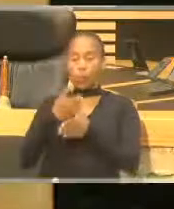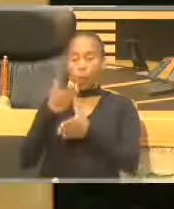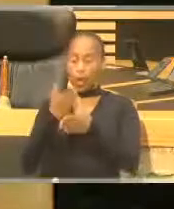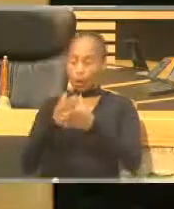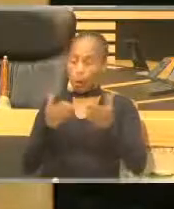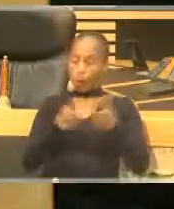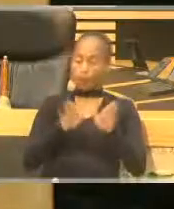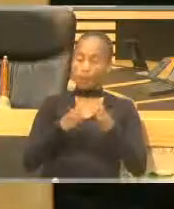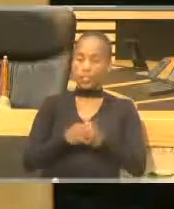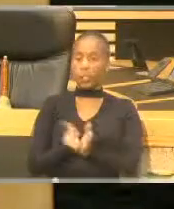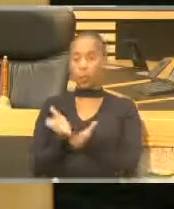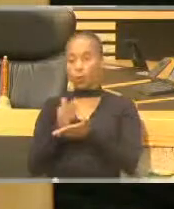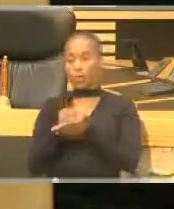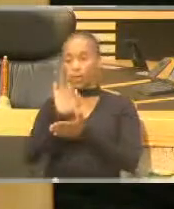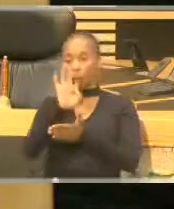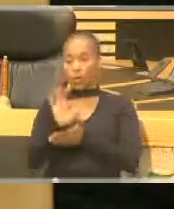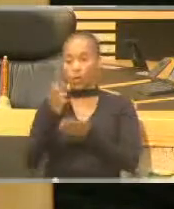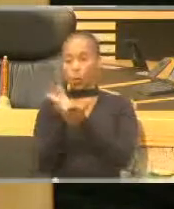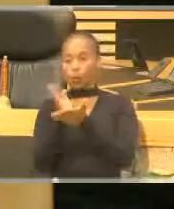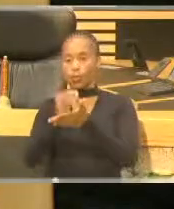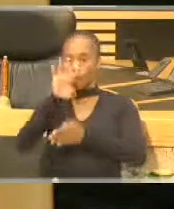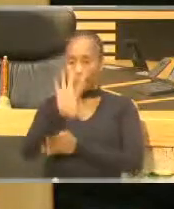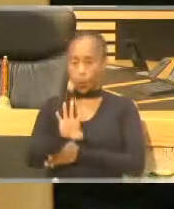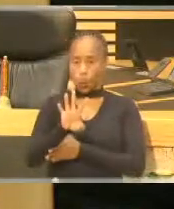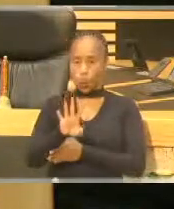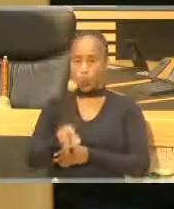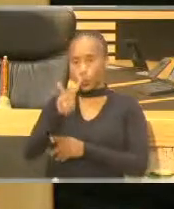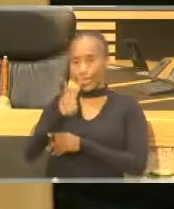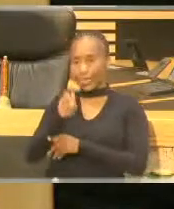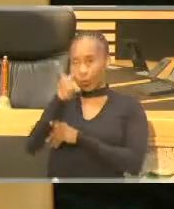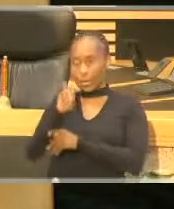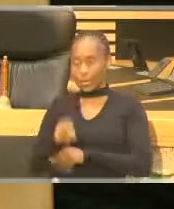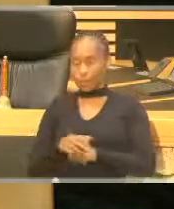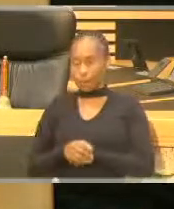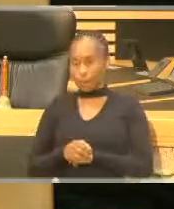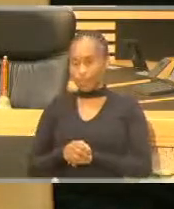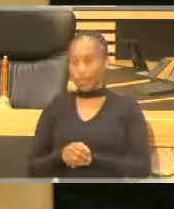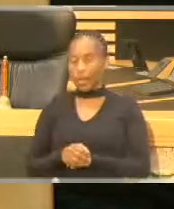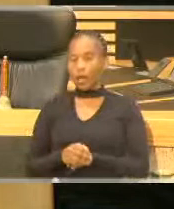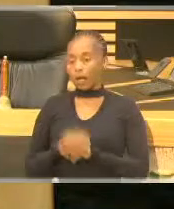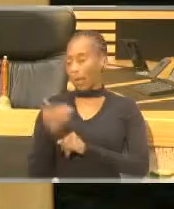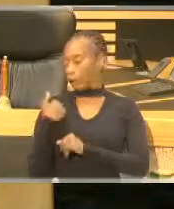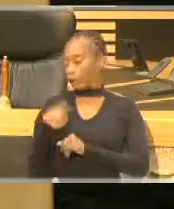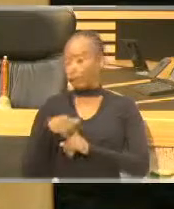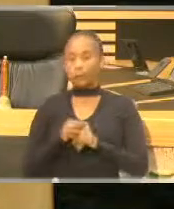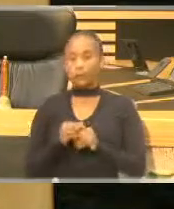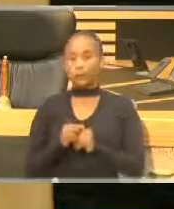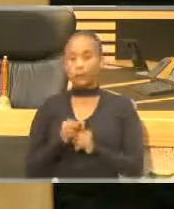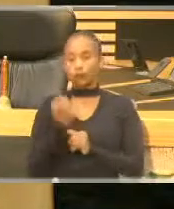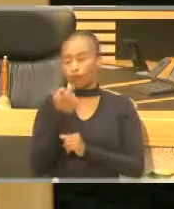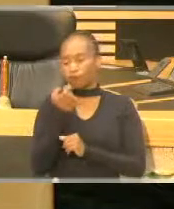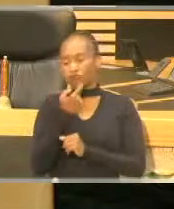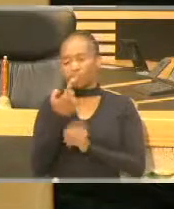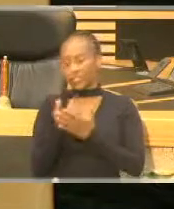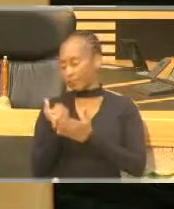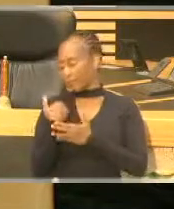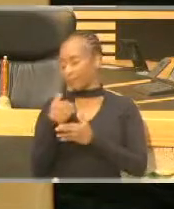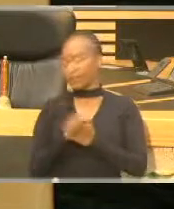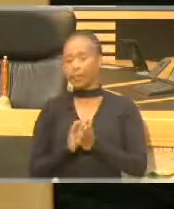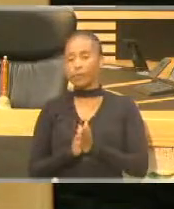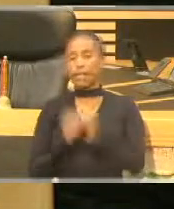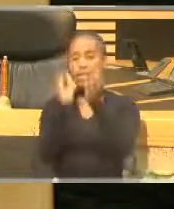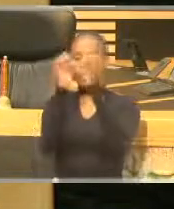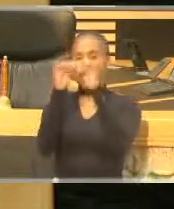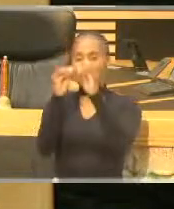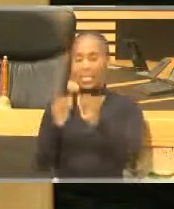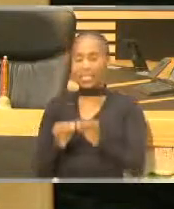one and quarter four of 2020 in the province. The latest statistics reveal that the province has increasing unemployment